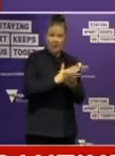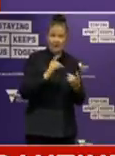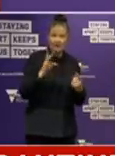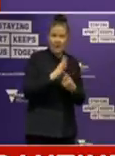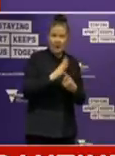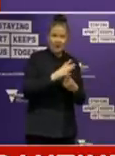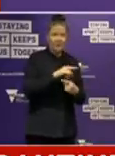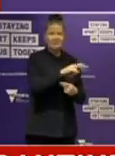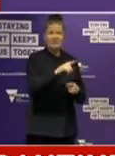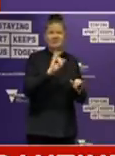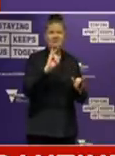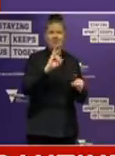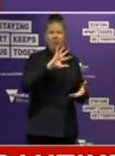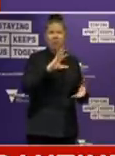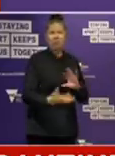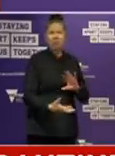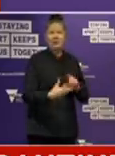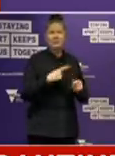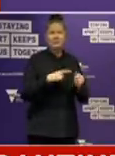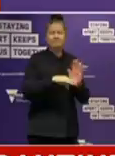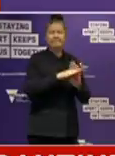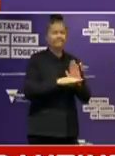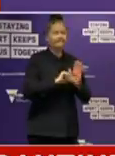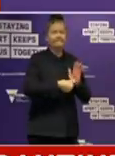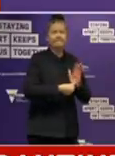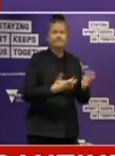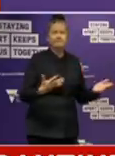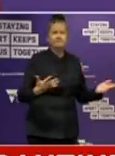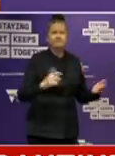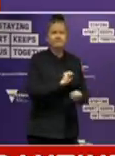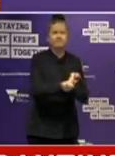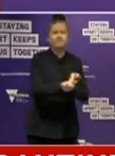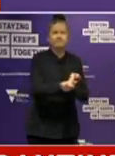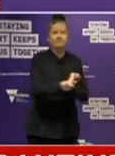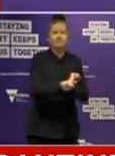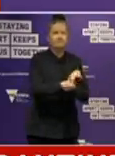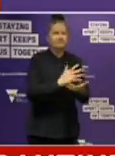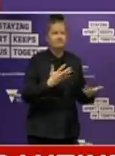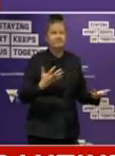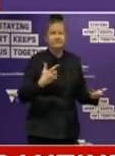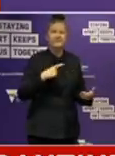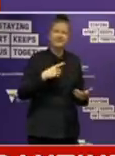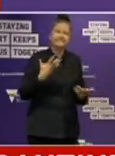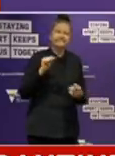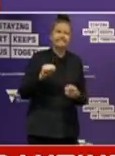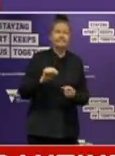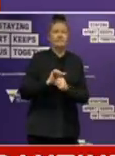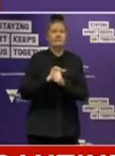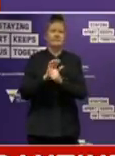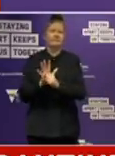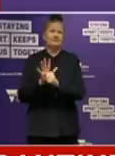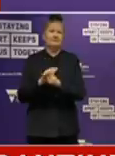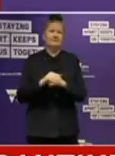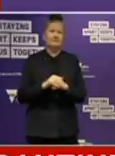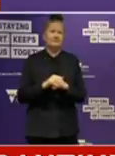enormously impacted by the restrictions which have been required to combat this global pandemic. So of that $100 million,